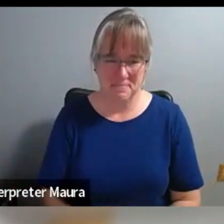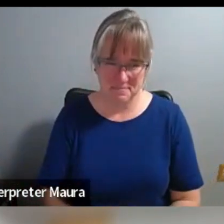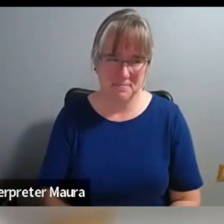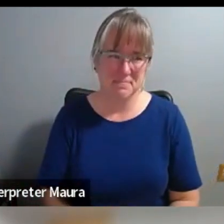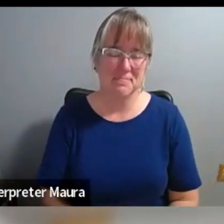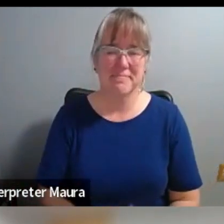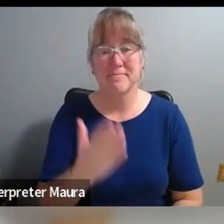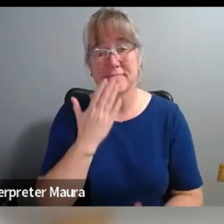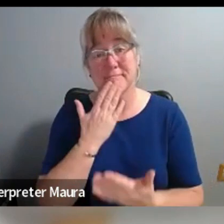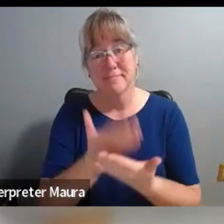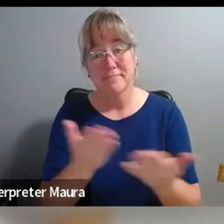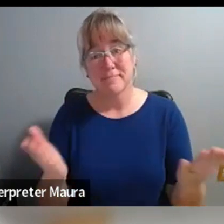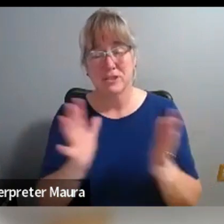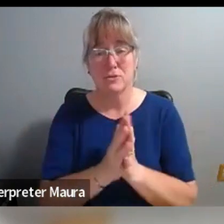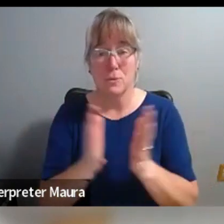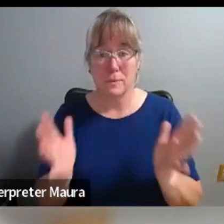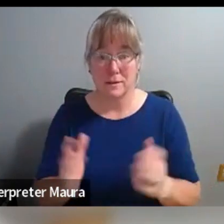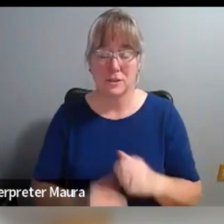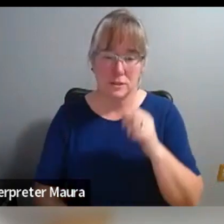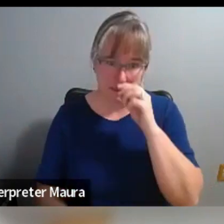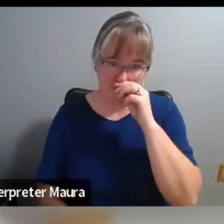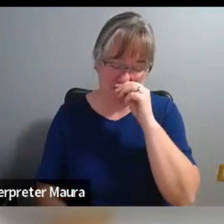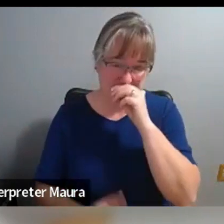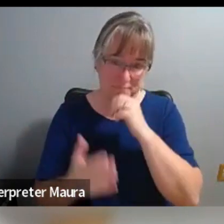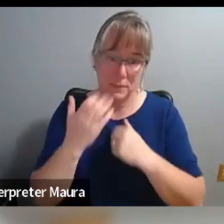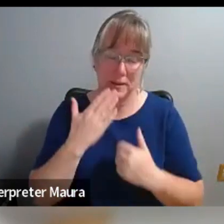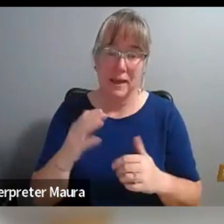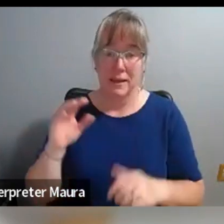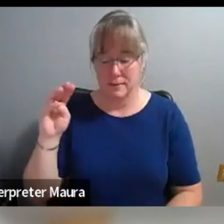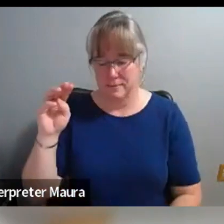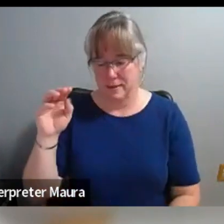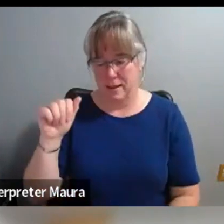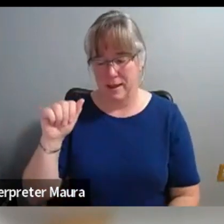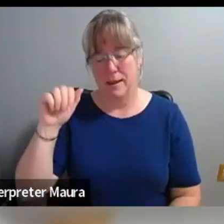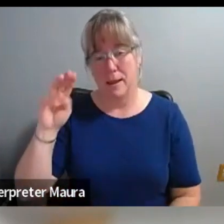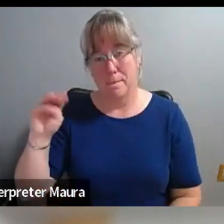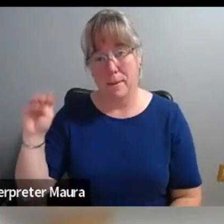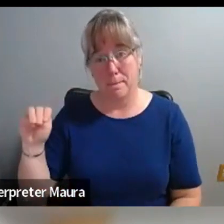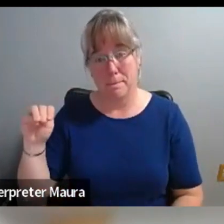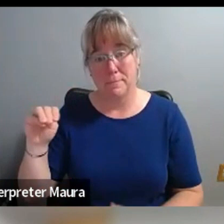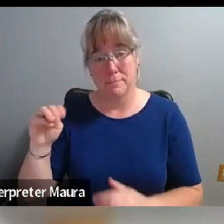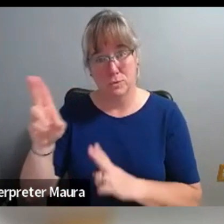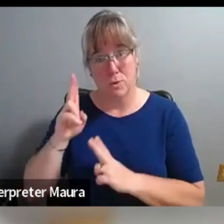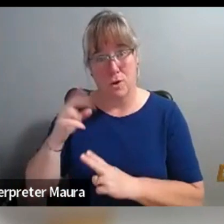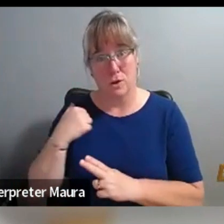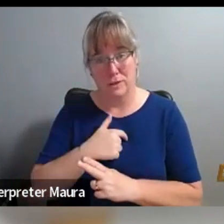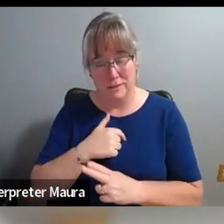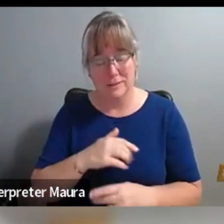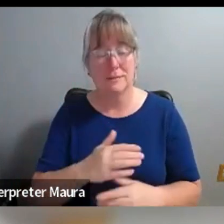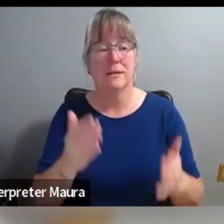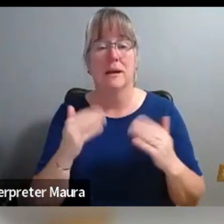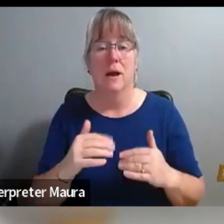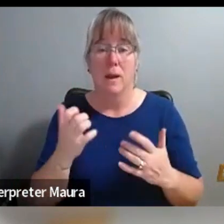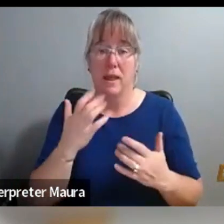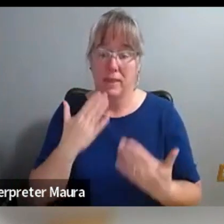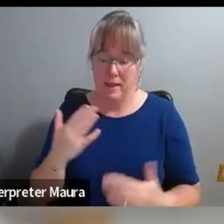Thank you all so much. I want to thank the Association of Midwest Museums for this honor. I want to thank the